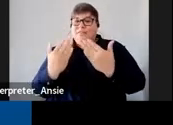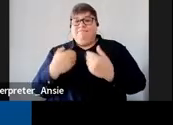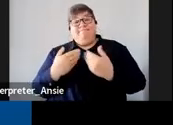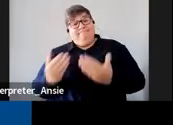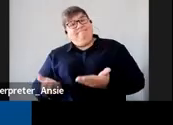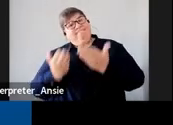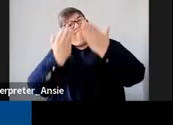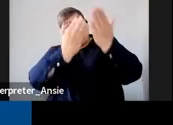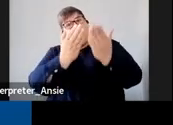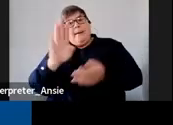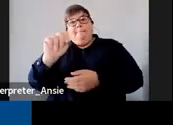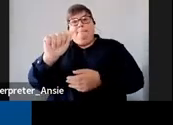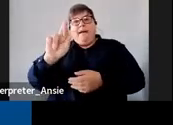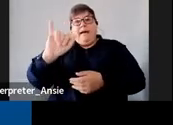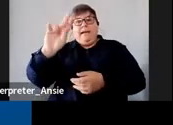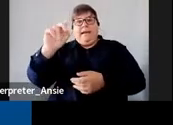to Marinda Thompson